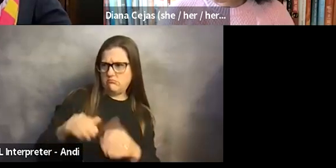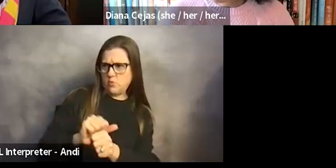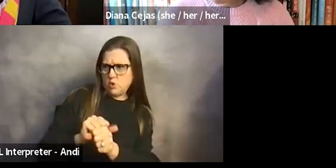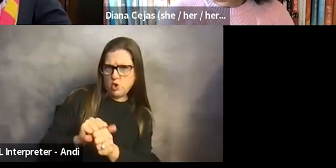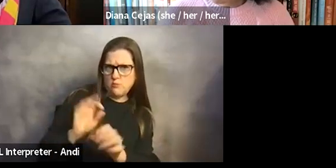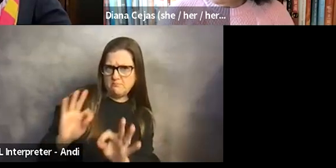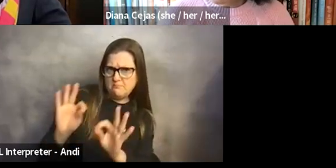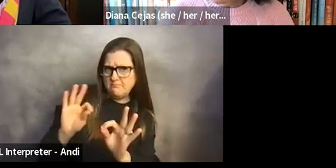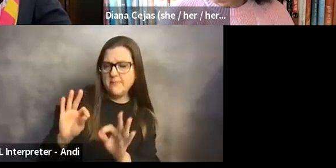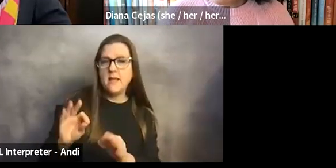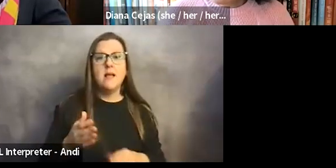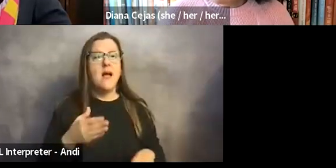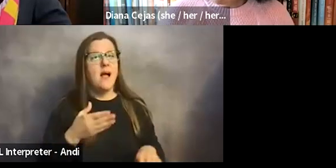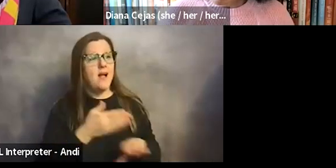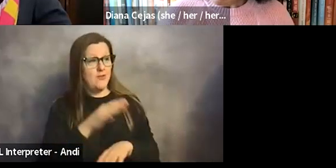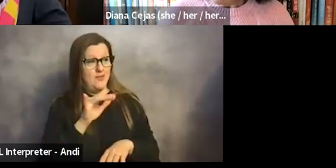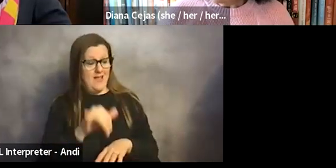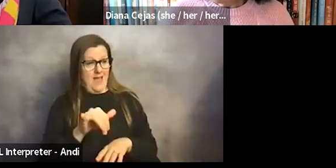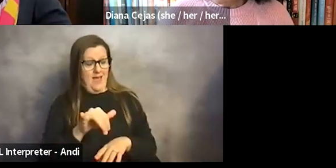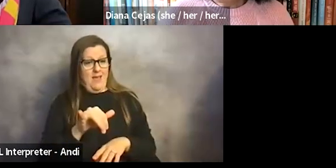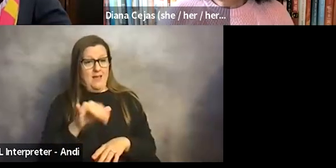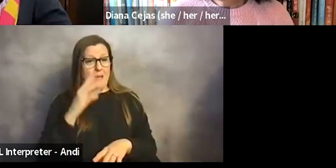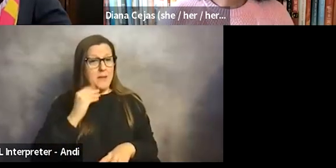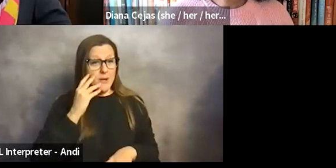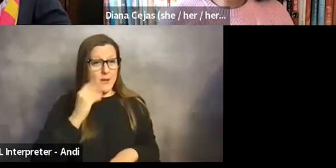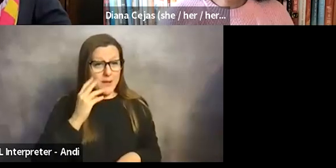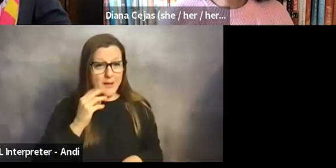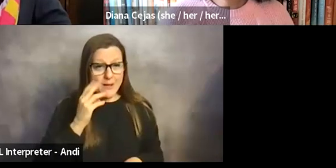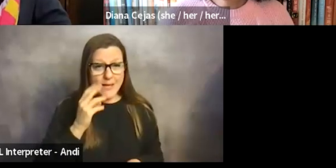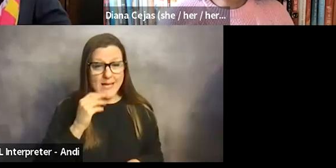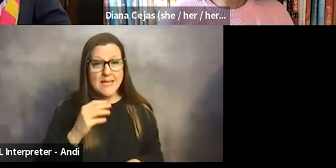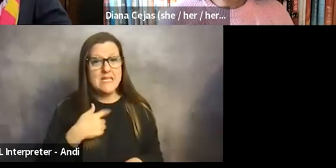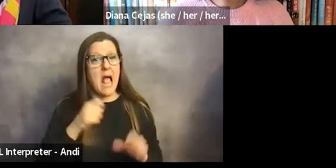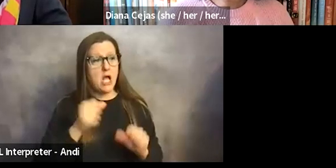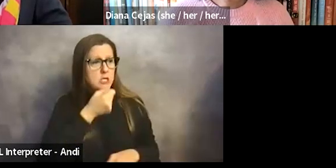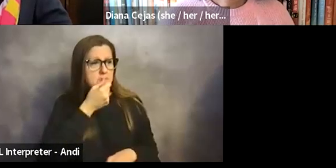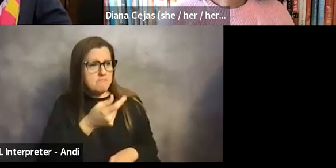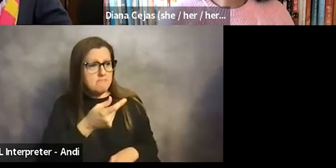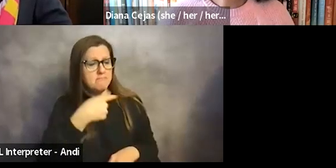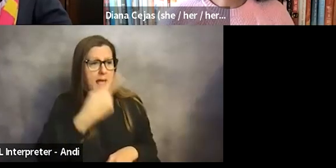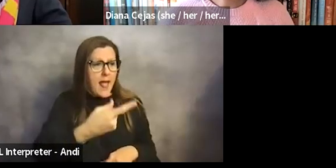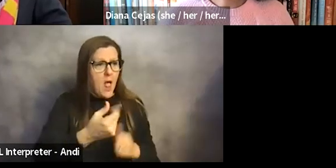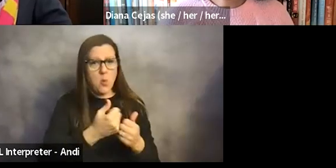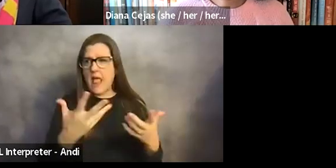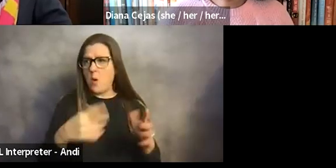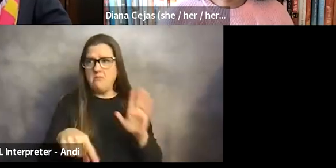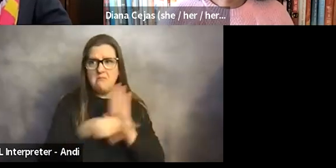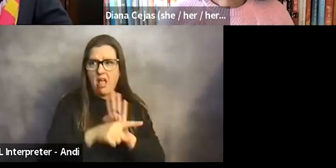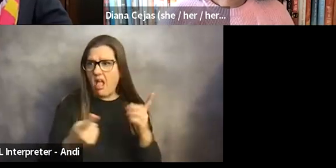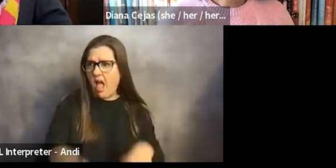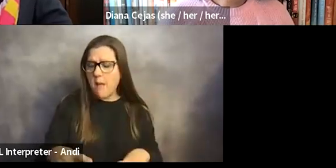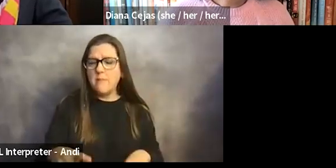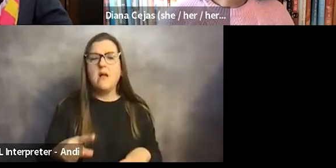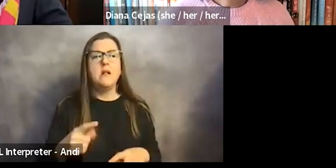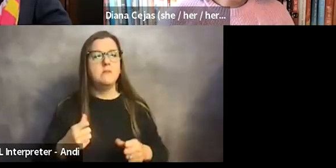think that after being in a space where I was allowed to disclose without repercussions made me feel much more comfortable,